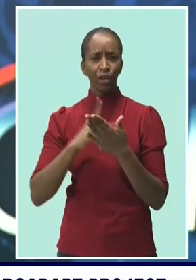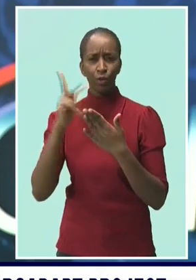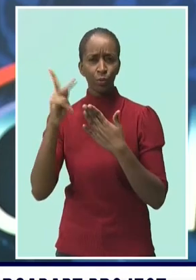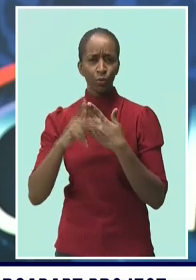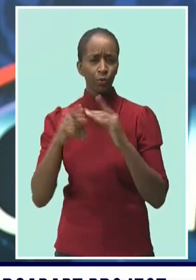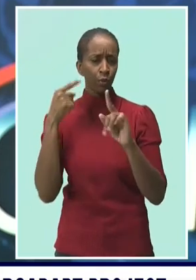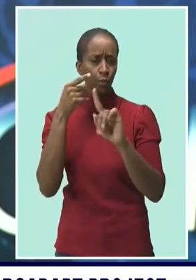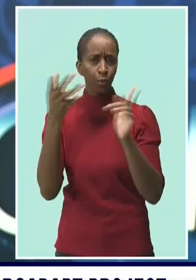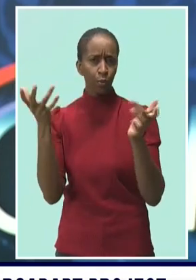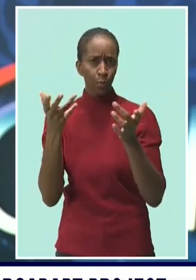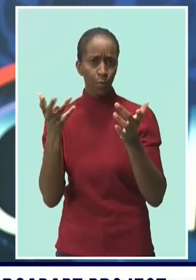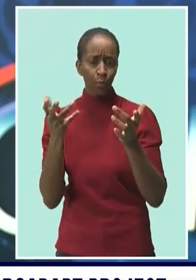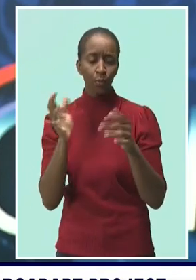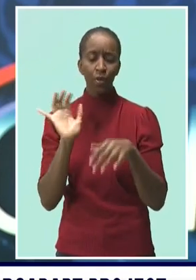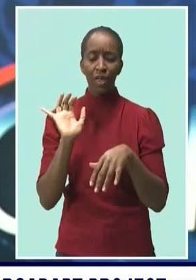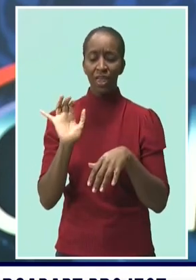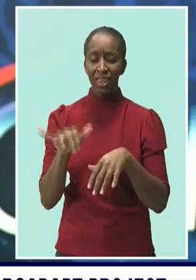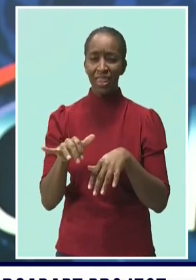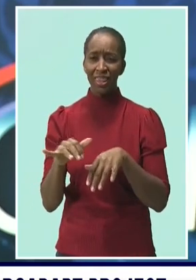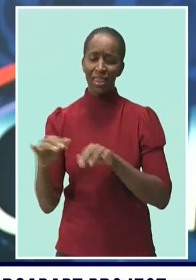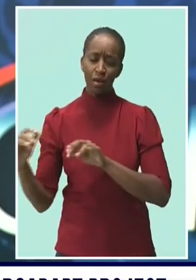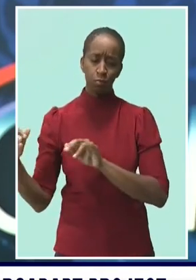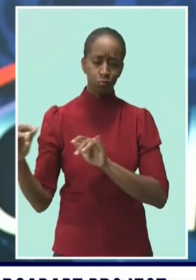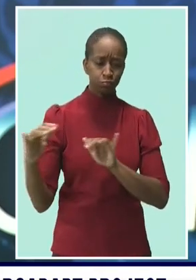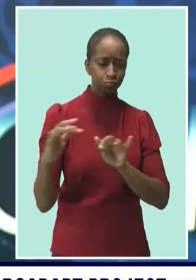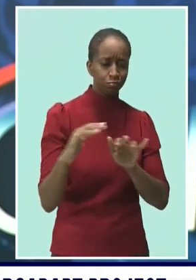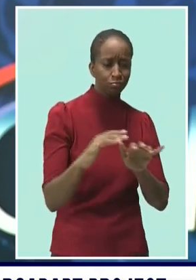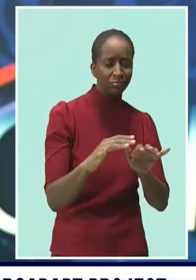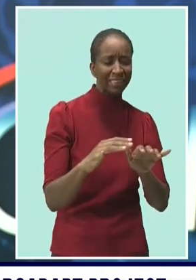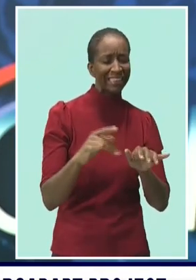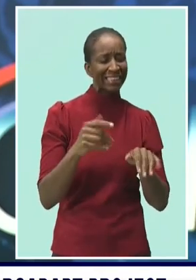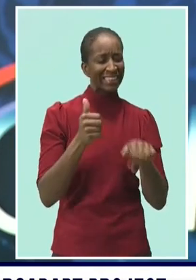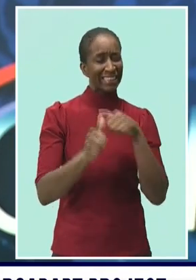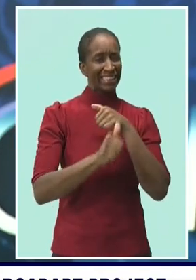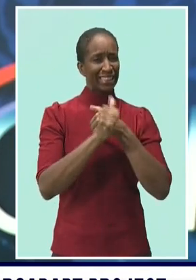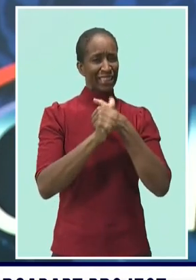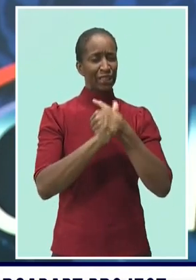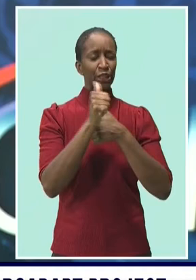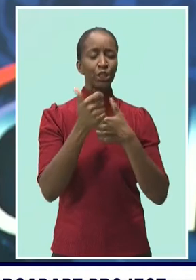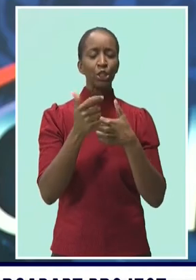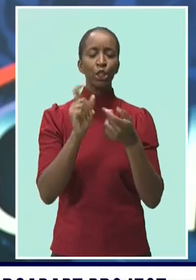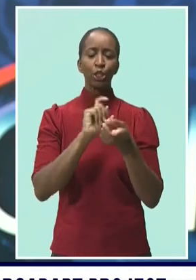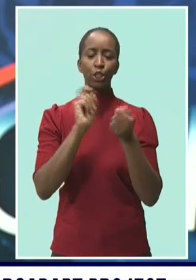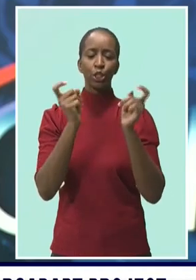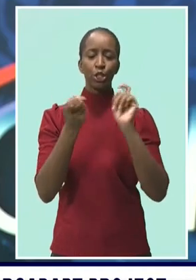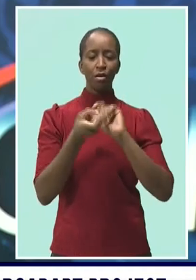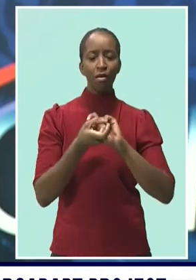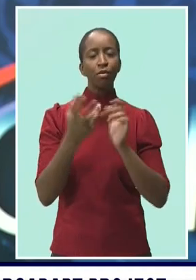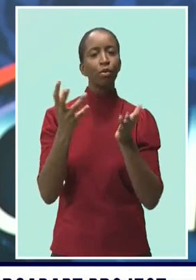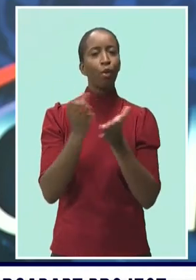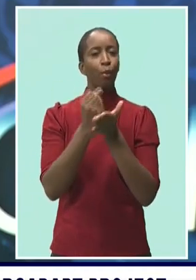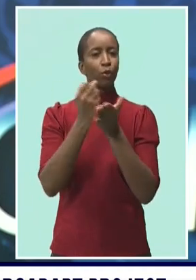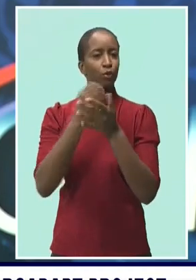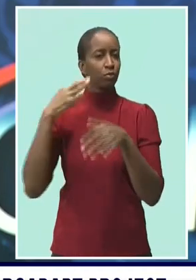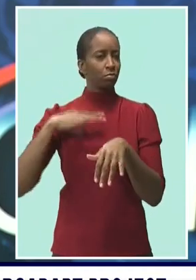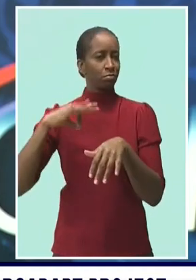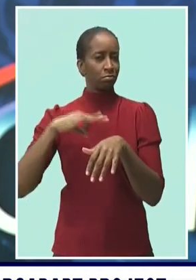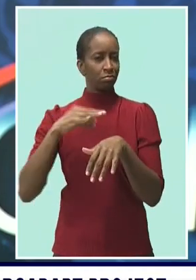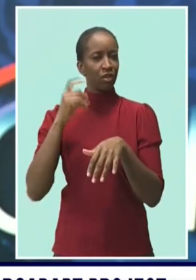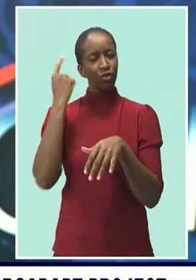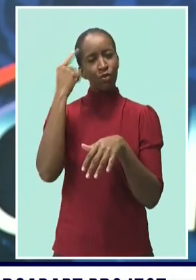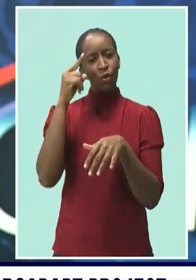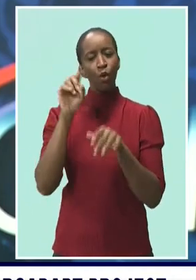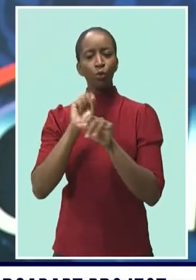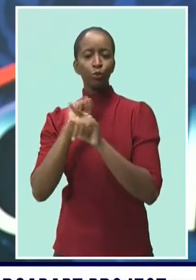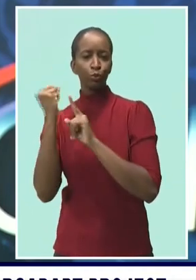this climate-linked ecosystem hazard into an asset that supports opportunities for socioeconomic development. Now,